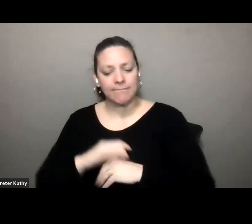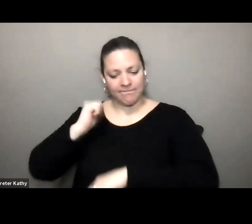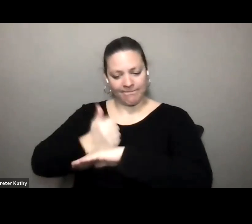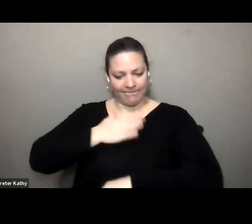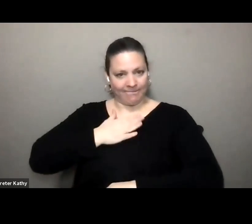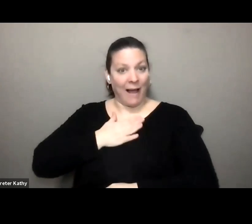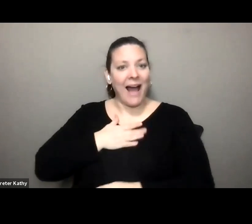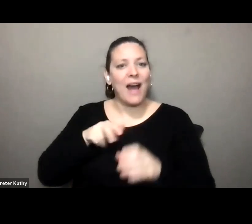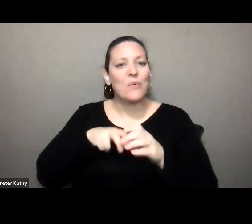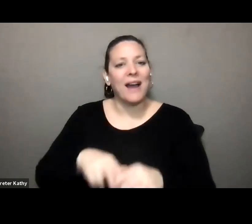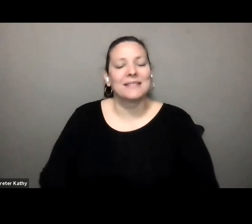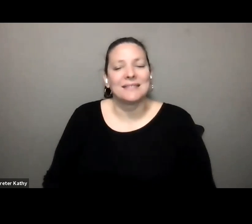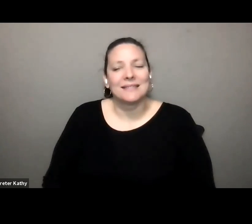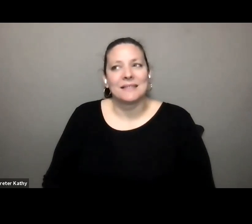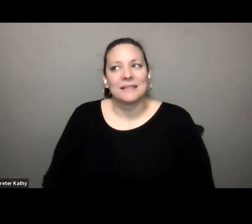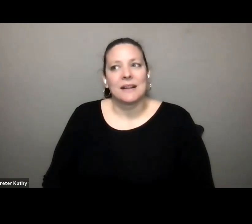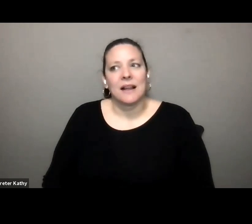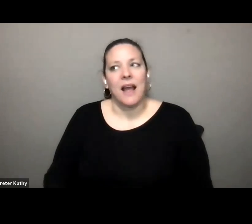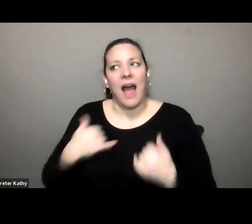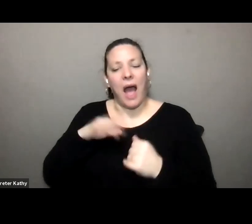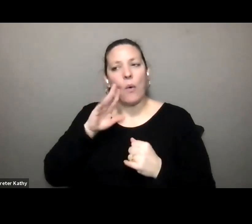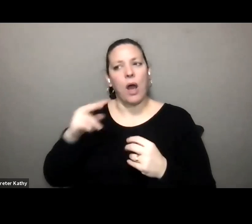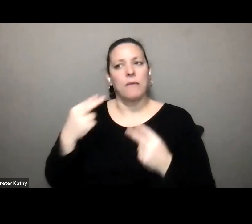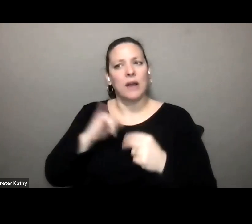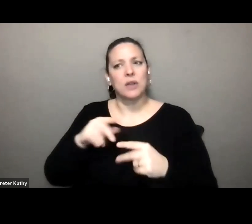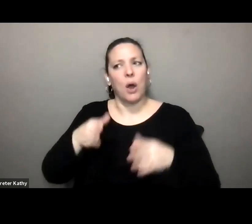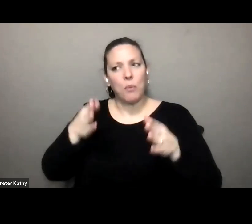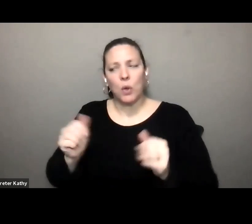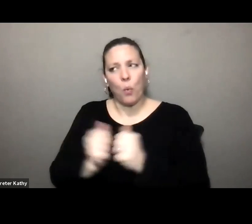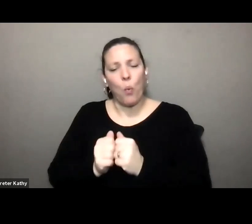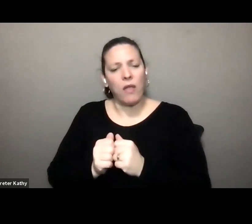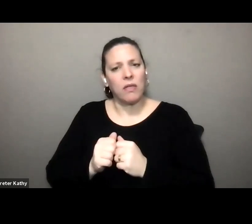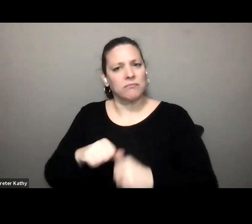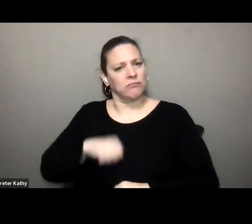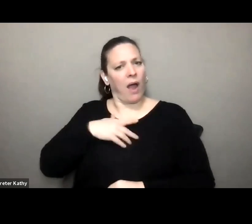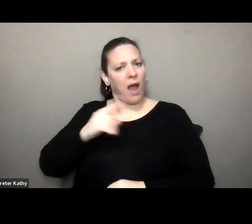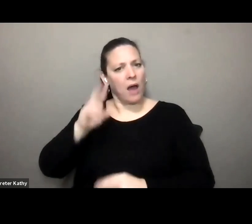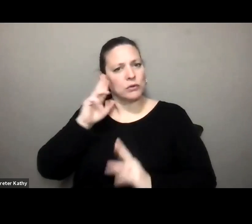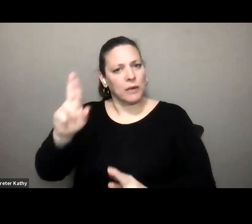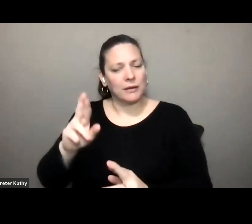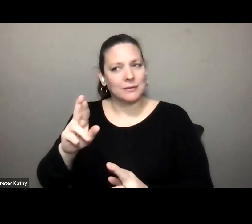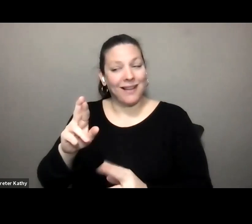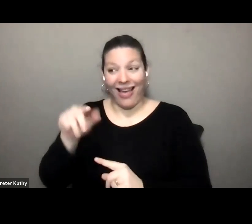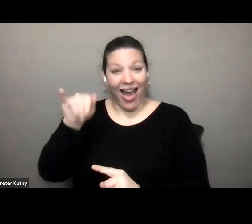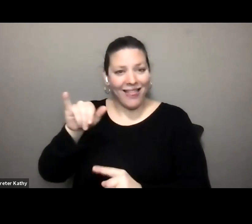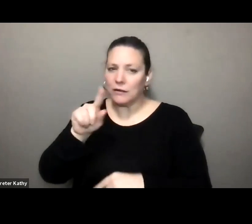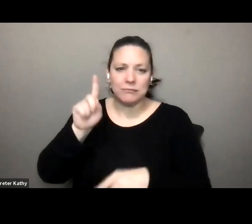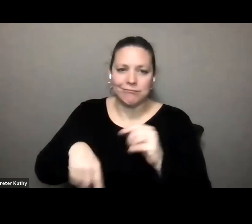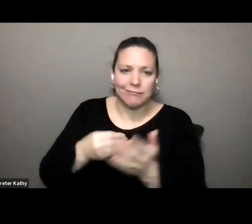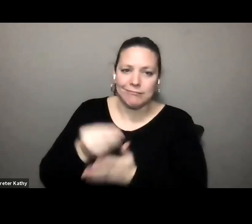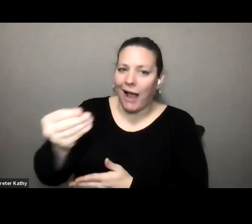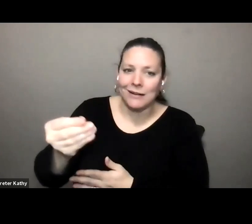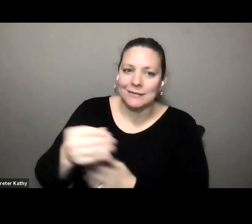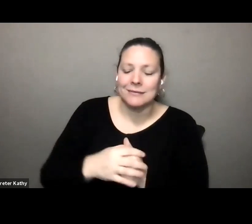it all and be treated like a person with dignity and respect and that's something that you can't buy it's something